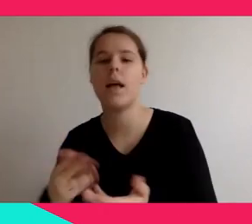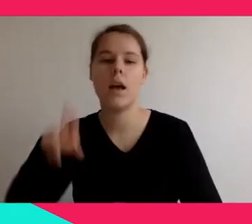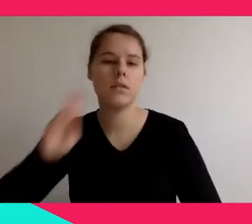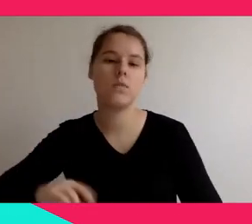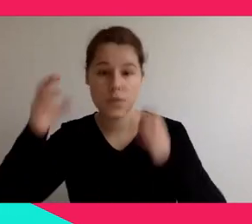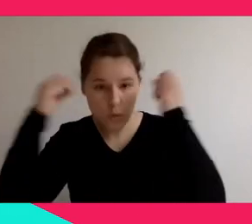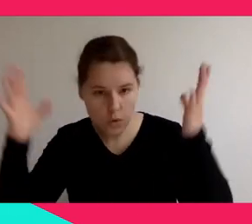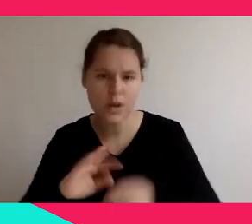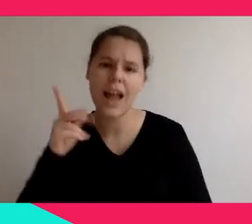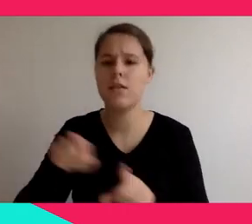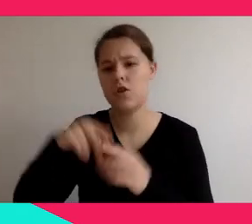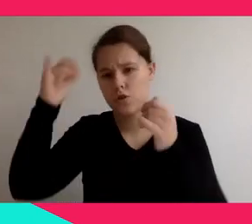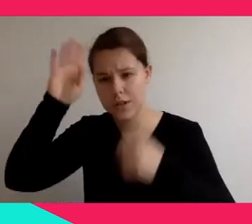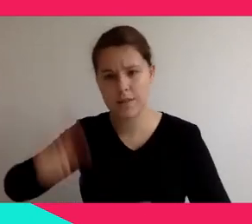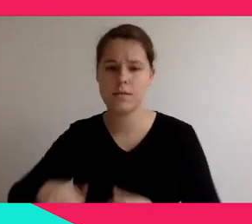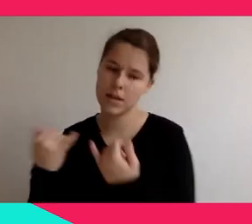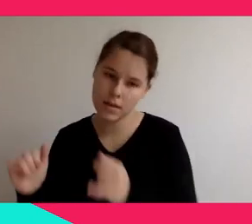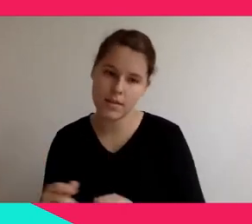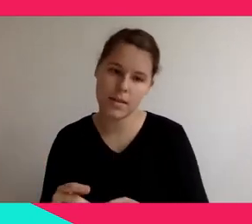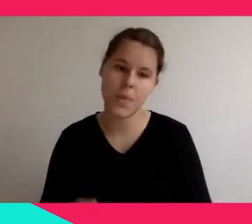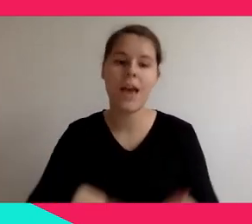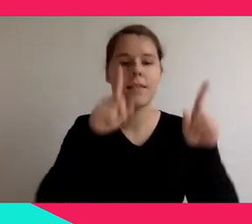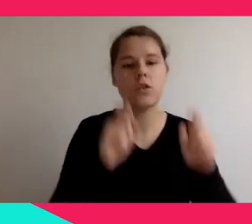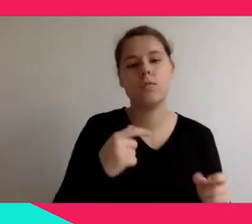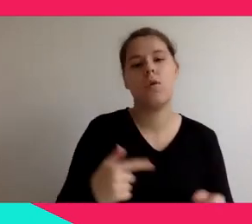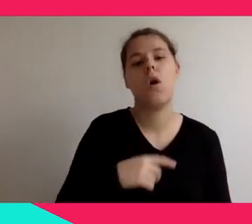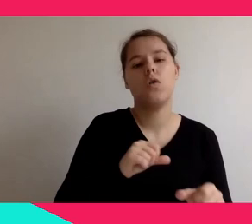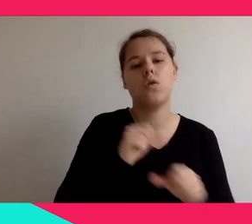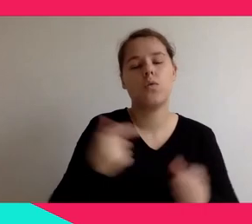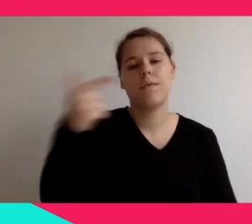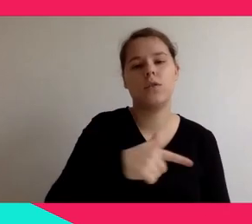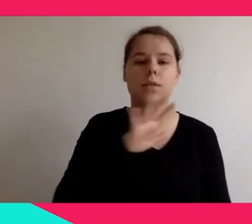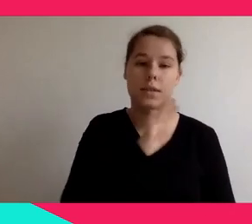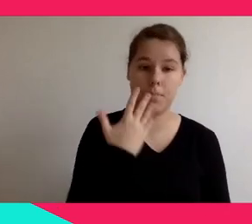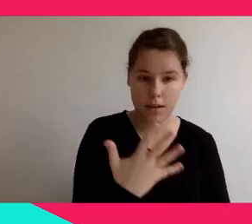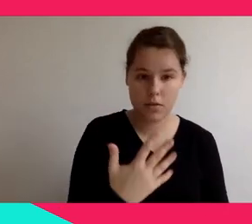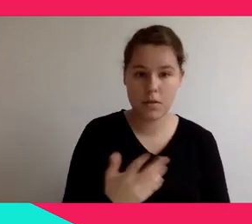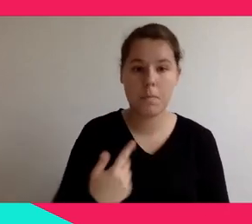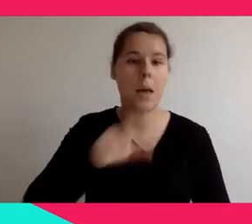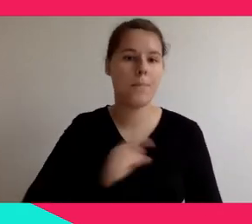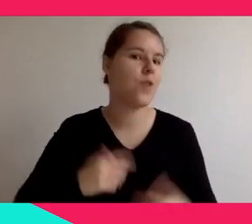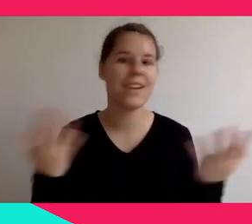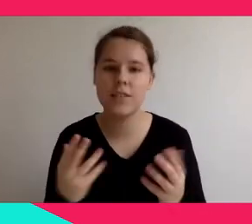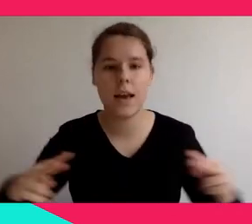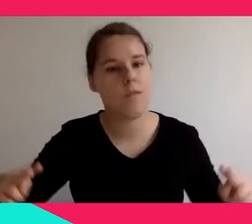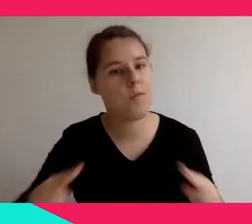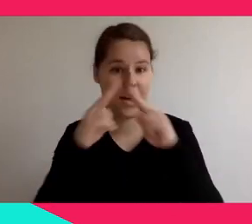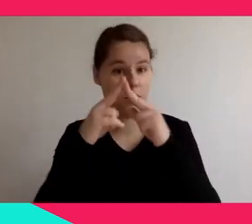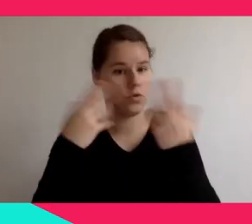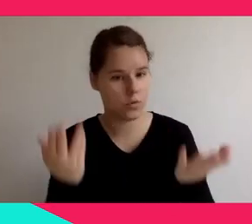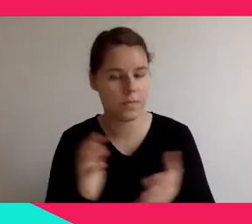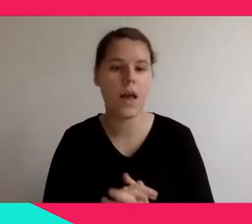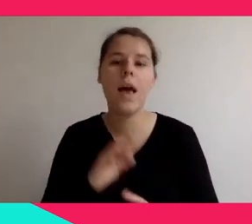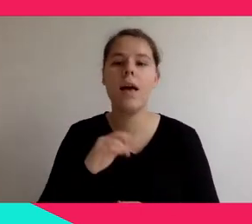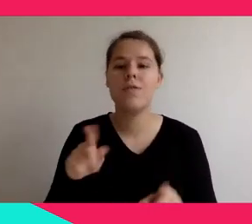many different clients such as the Louvre, Institute du Monde Arabe but also brands like Hermès, Louis Vuitton